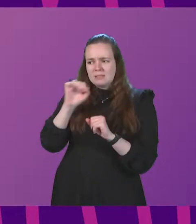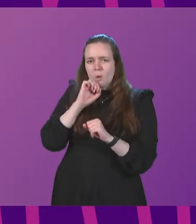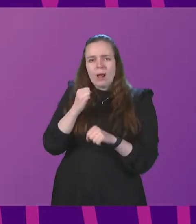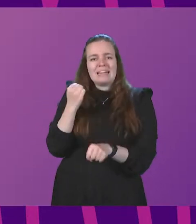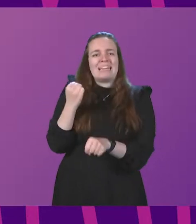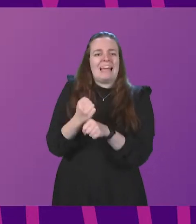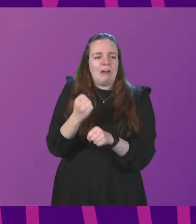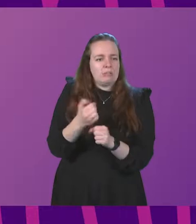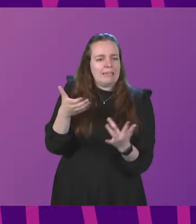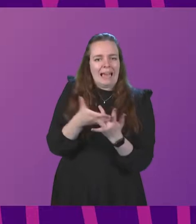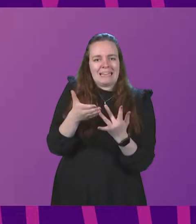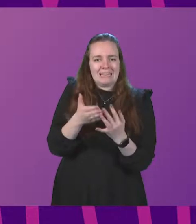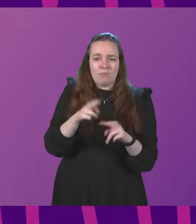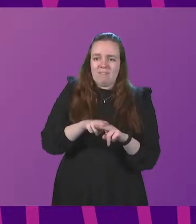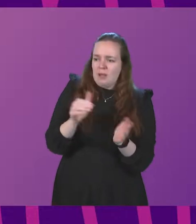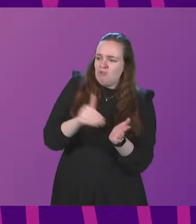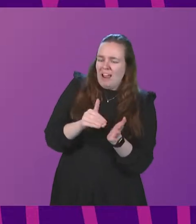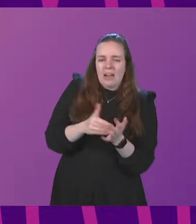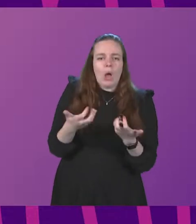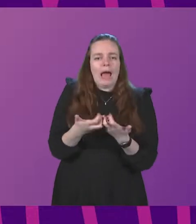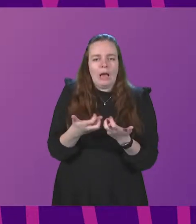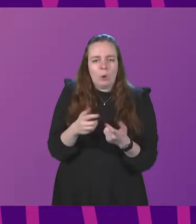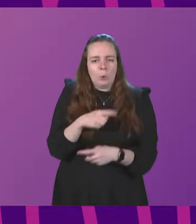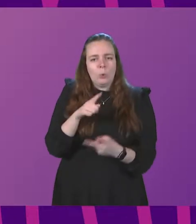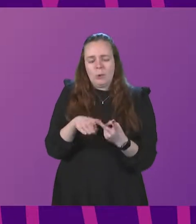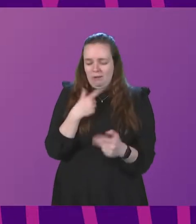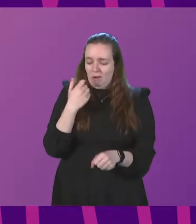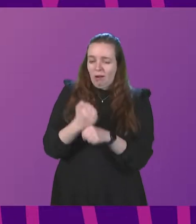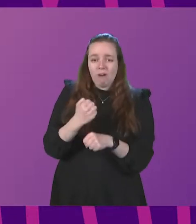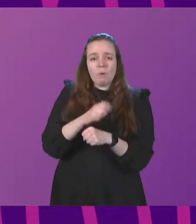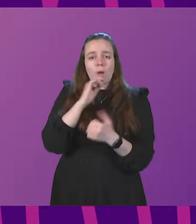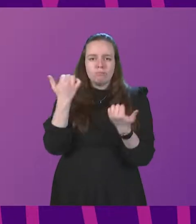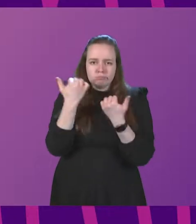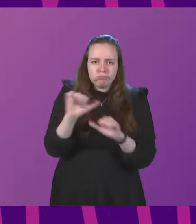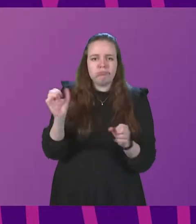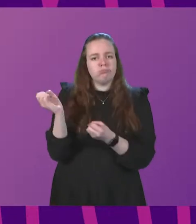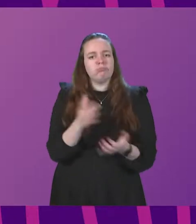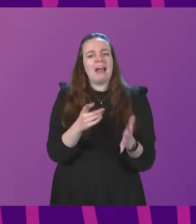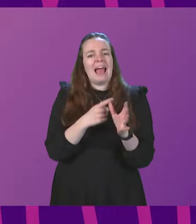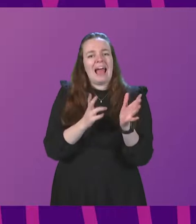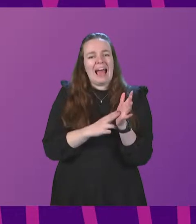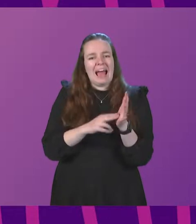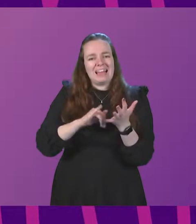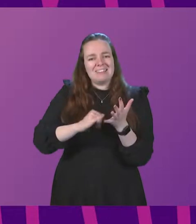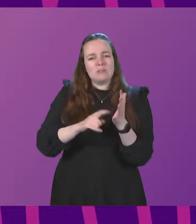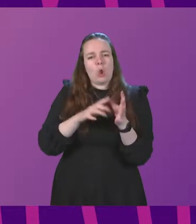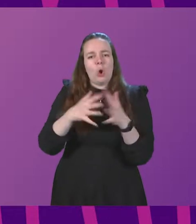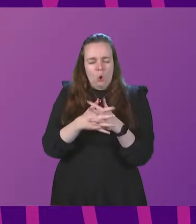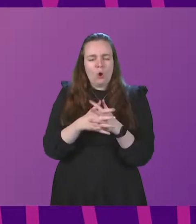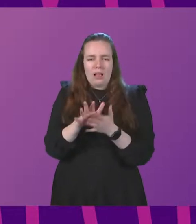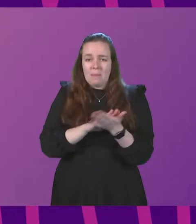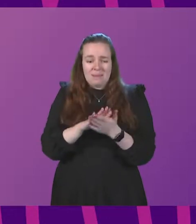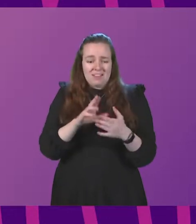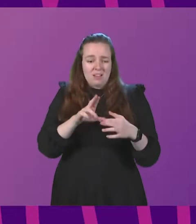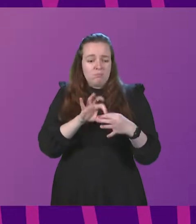access for families right now? And when will her government finally deliver Anne's law so residents are never cut off from their loved